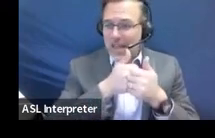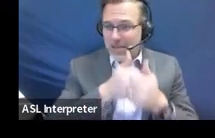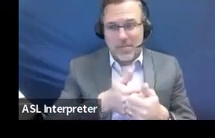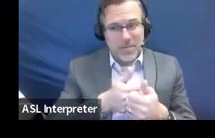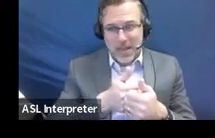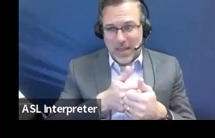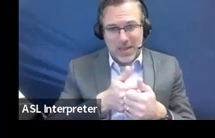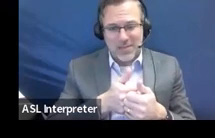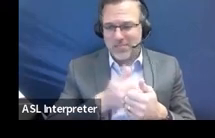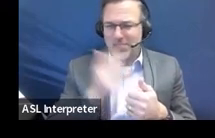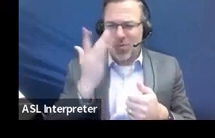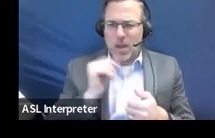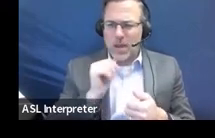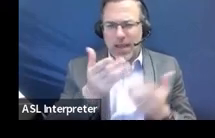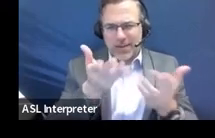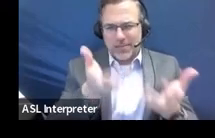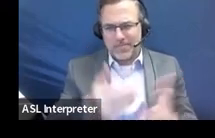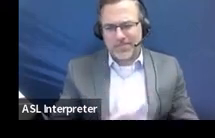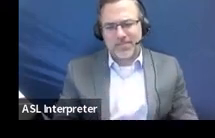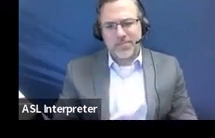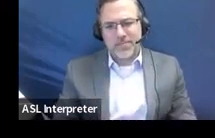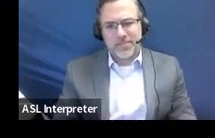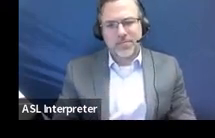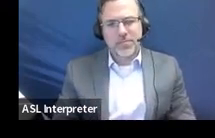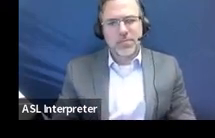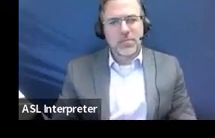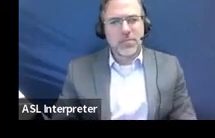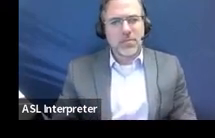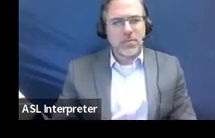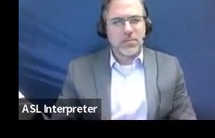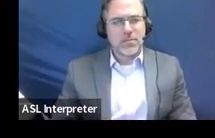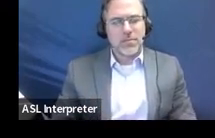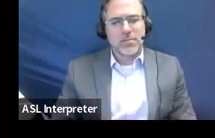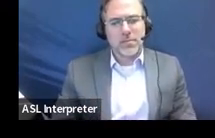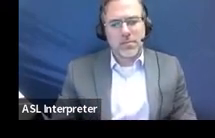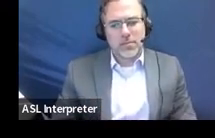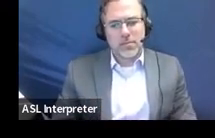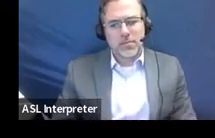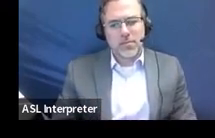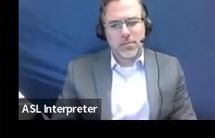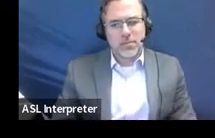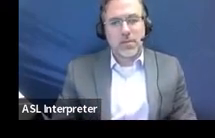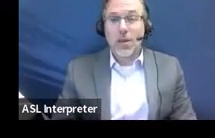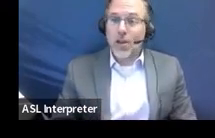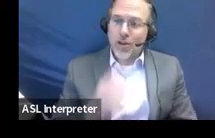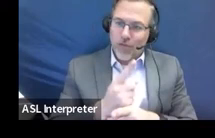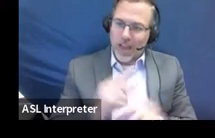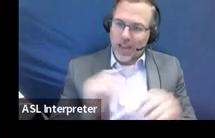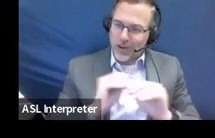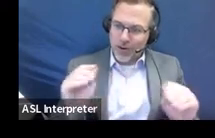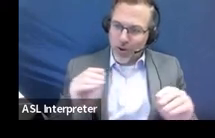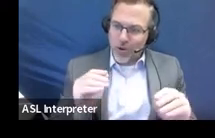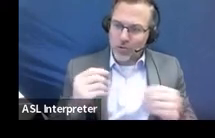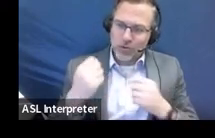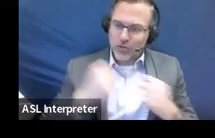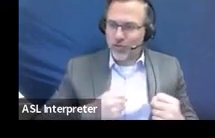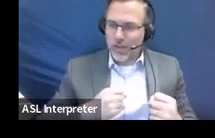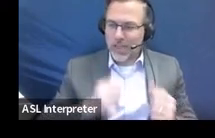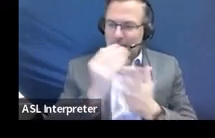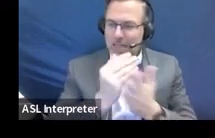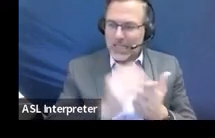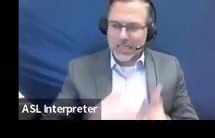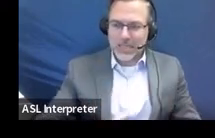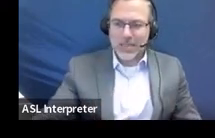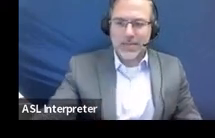talking right now, based off of what we've said? Right, so there are no strengths listed in that one box.